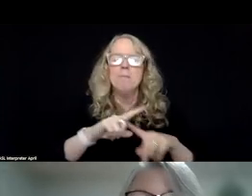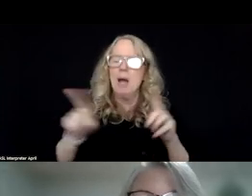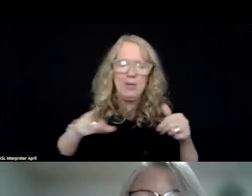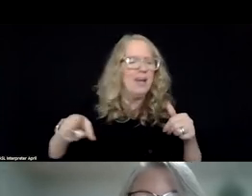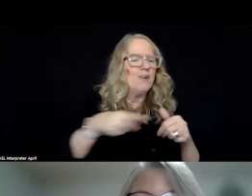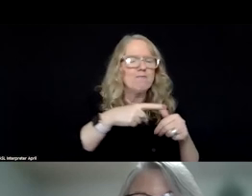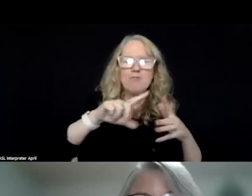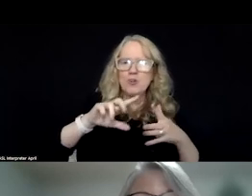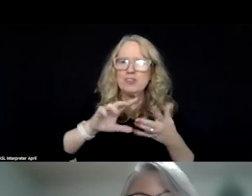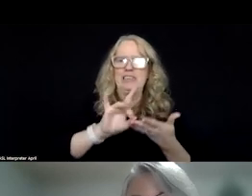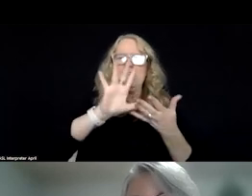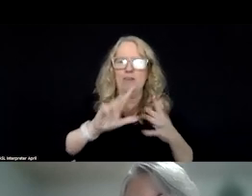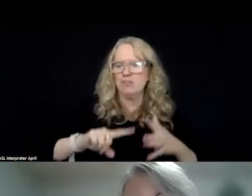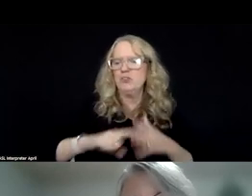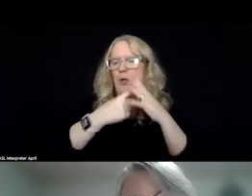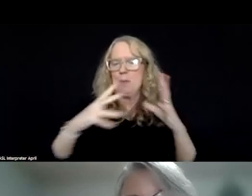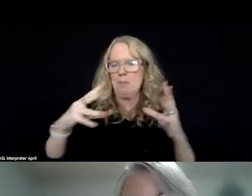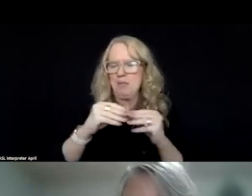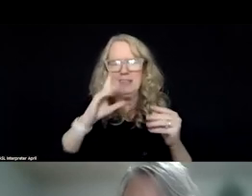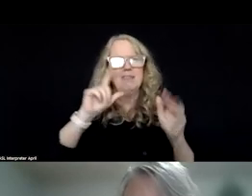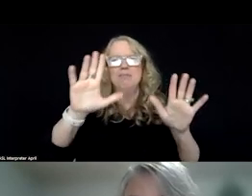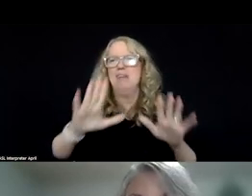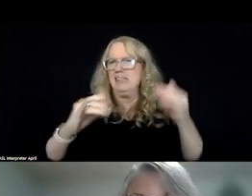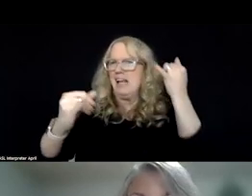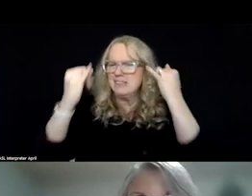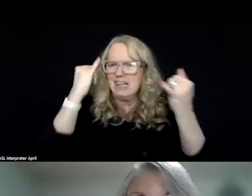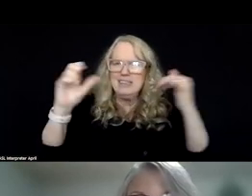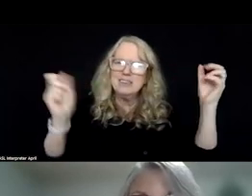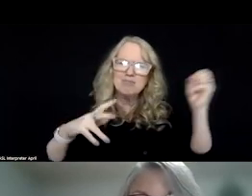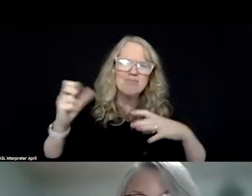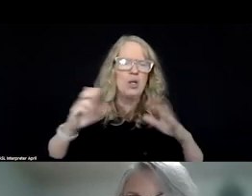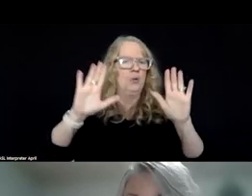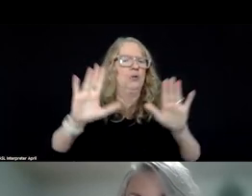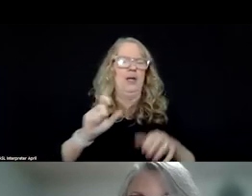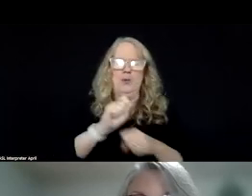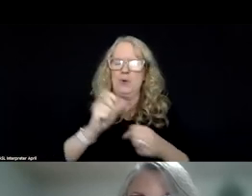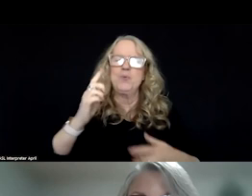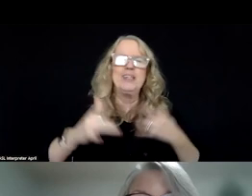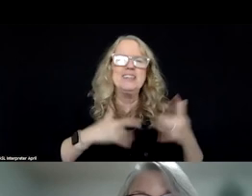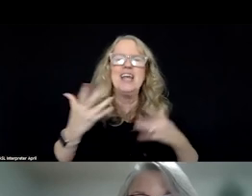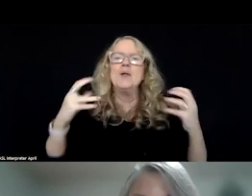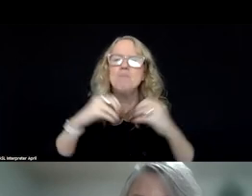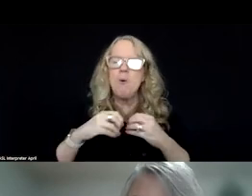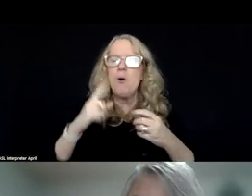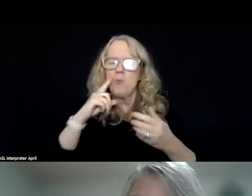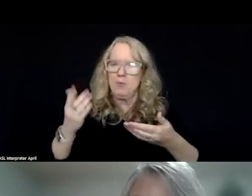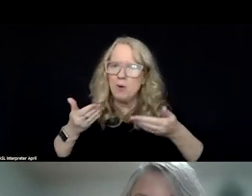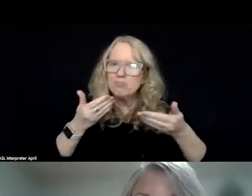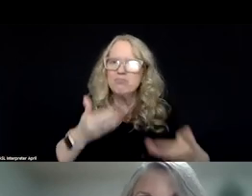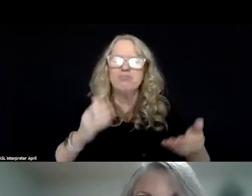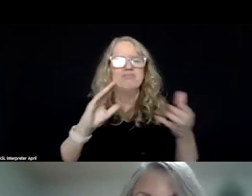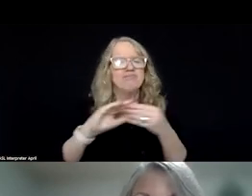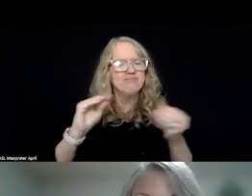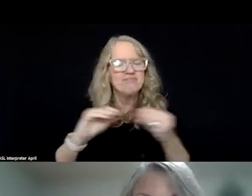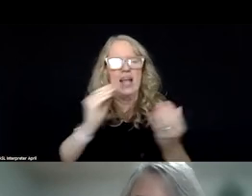kickoff, meaning these states have some fantastic ideas, and they're going to do some great work. And we're going to be excited to bring back to you a lot of those lessons